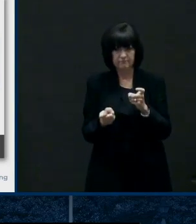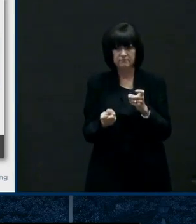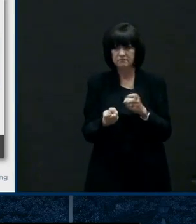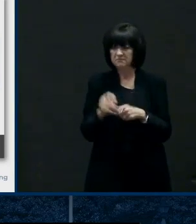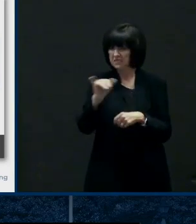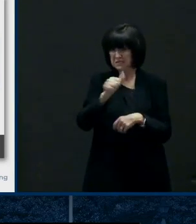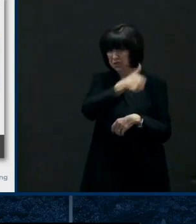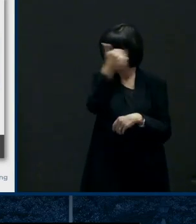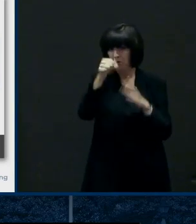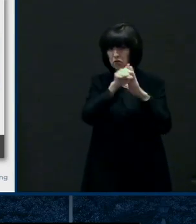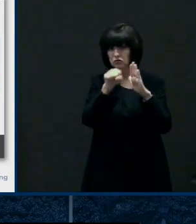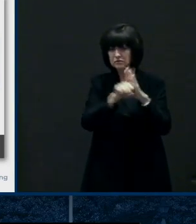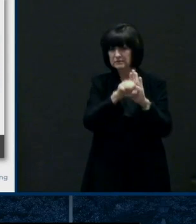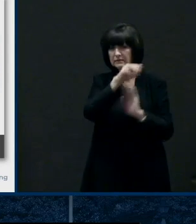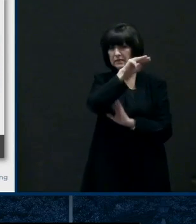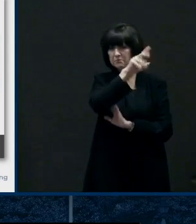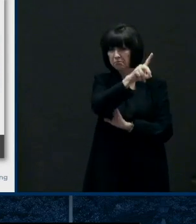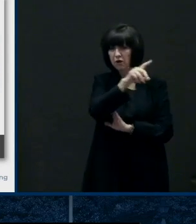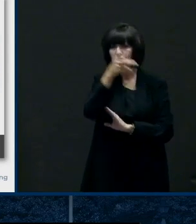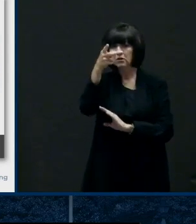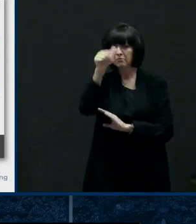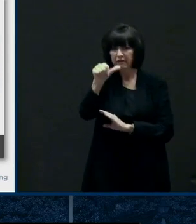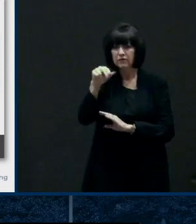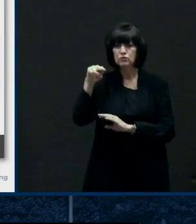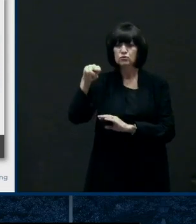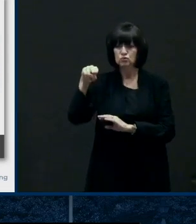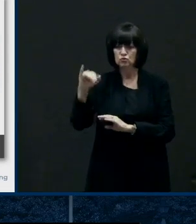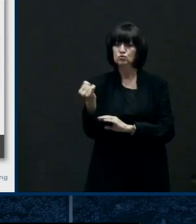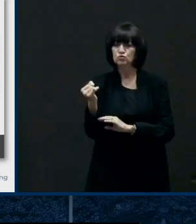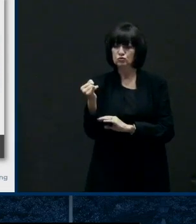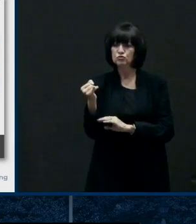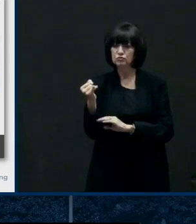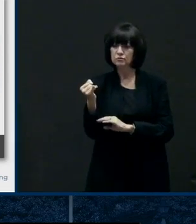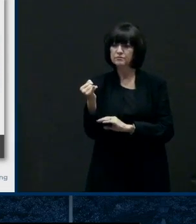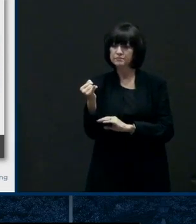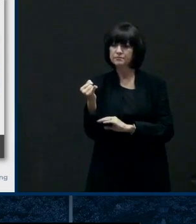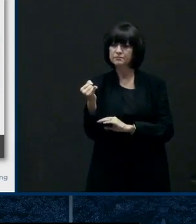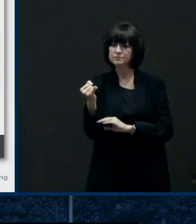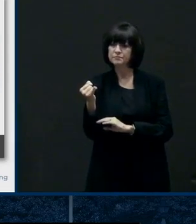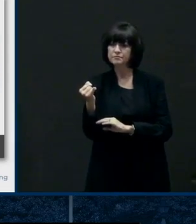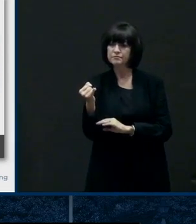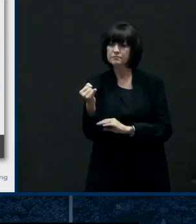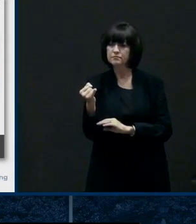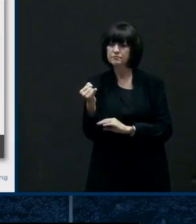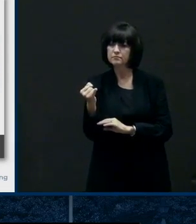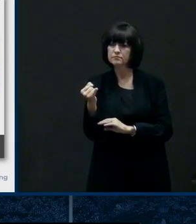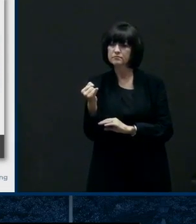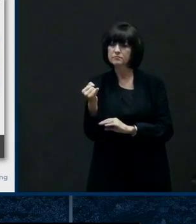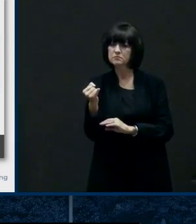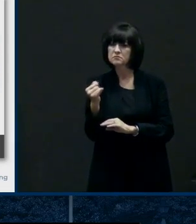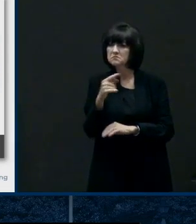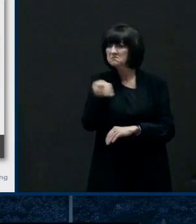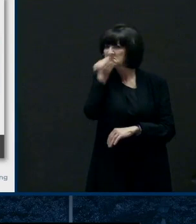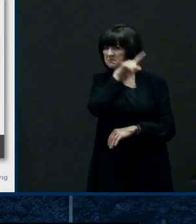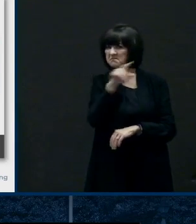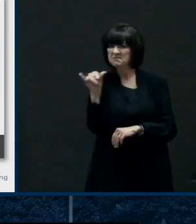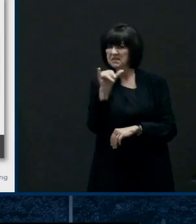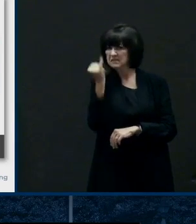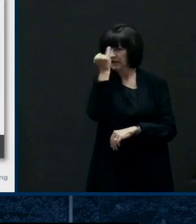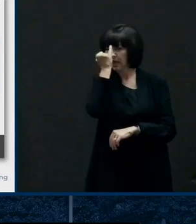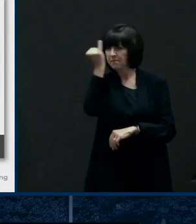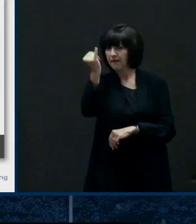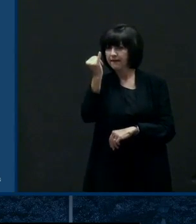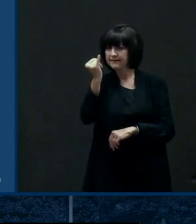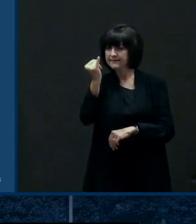uh nurse new jersey mostly to mostly a similar degree uh with the same kind of uh of a